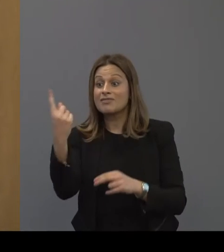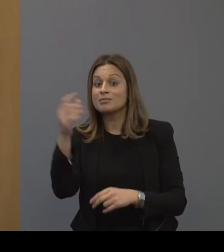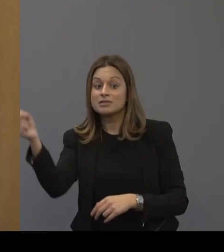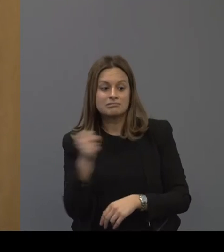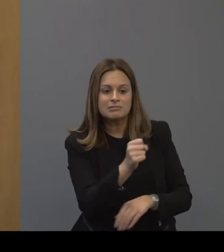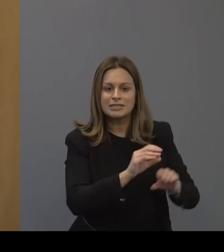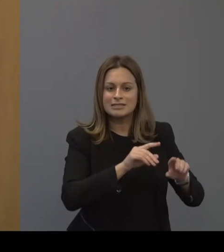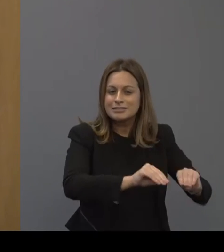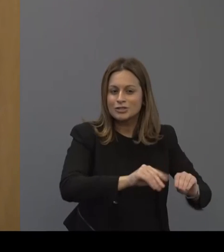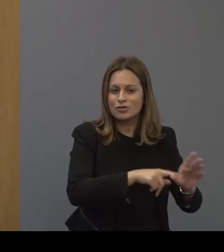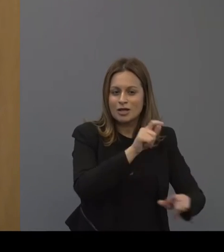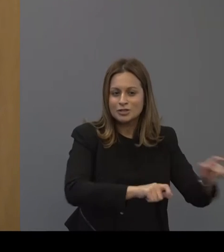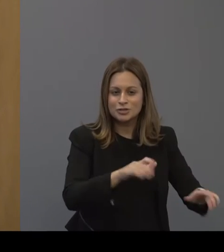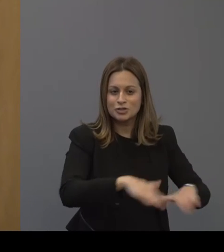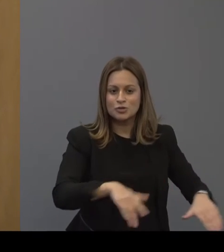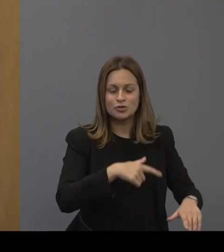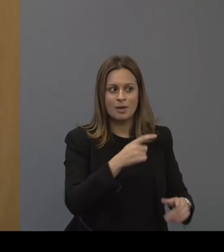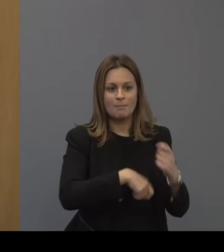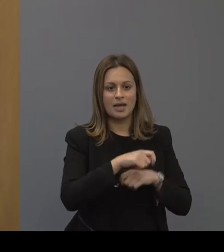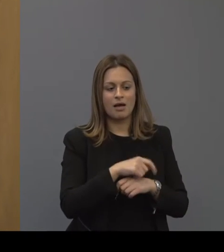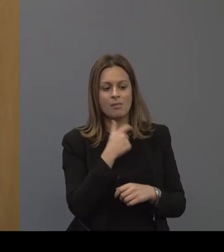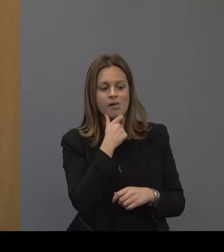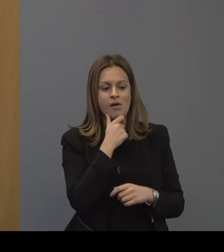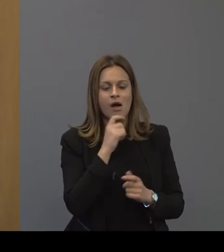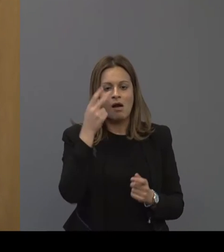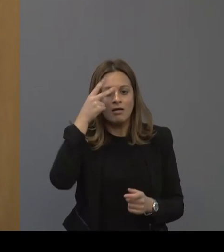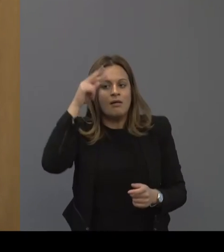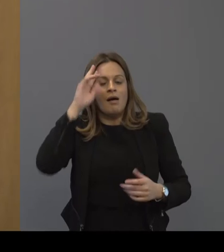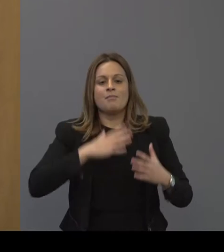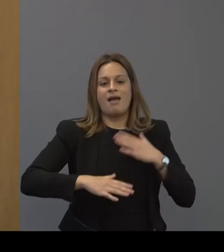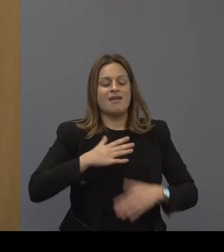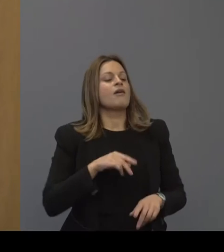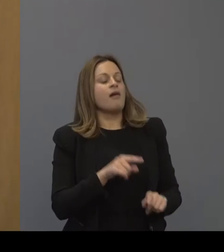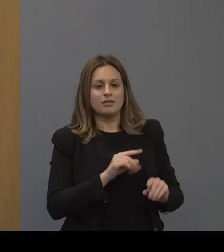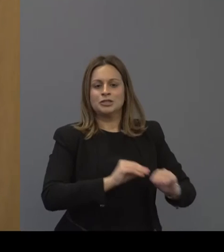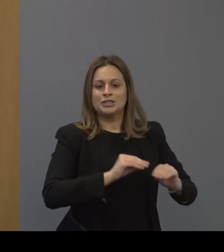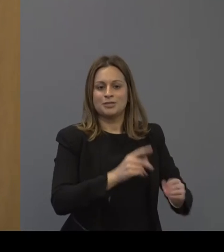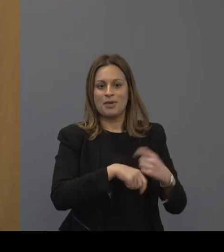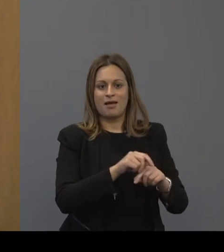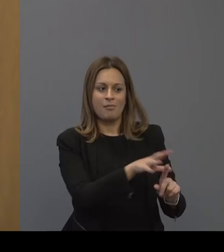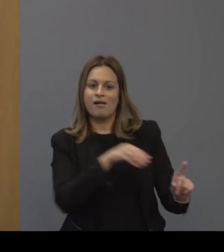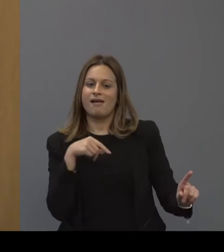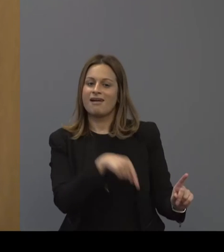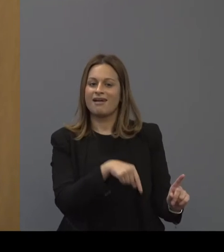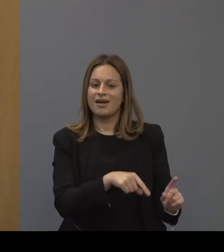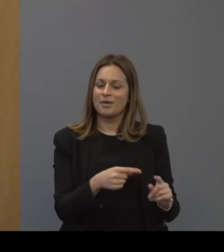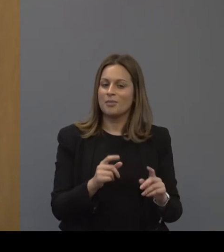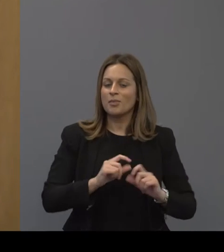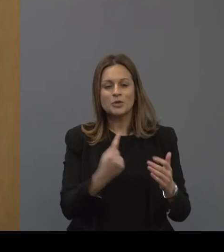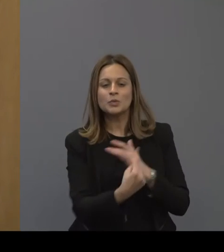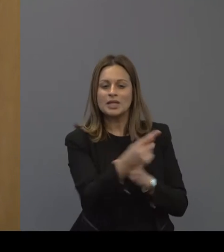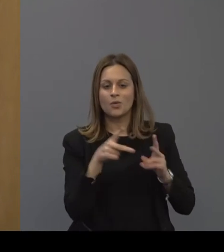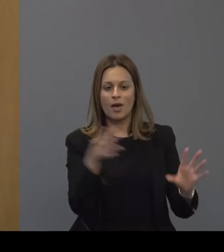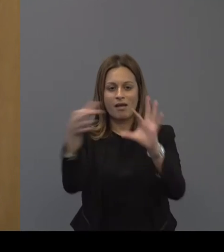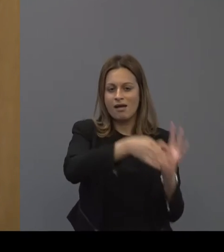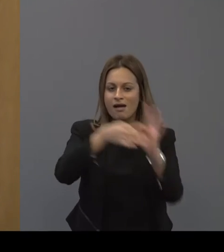teach younger kids they don't want to be hypocrites and they change their behavior so that they can be effective teachers. So I think it's a unique